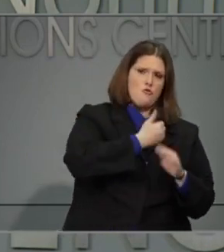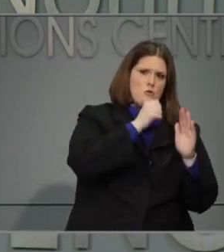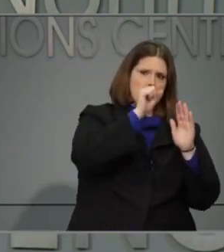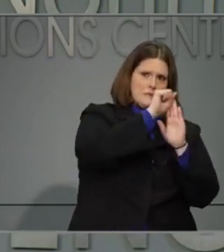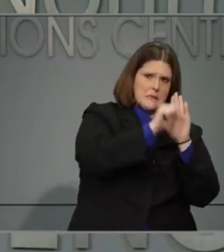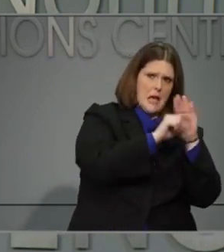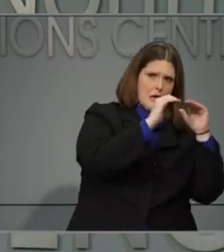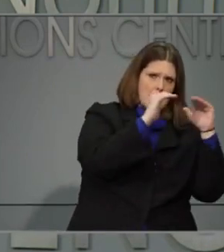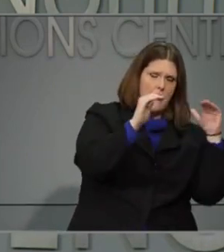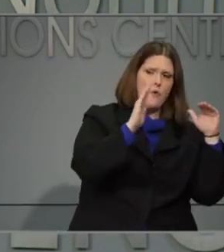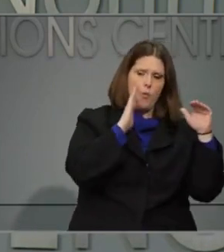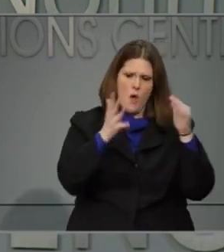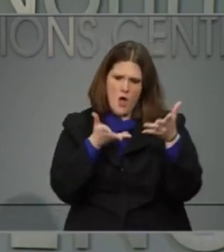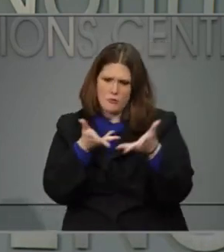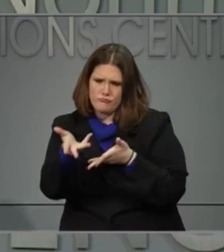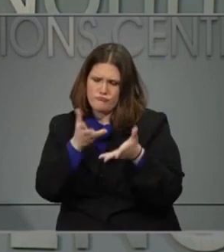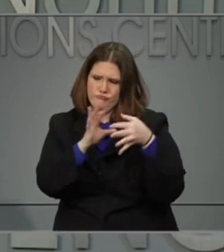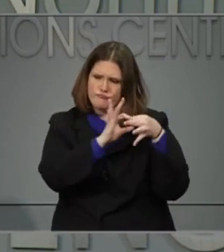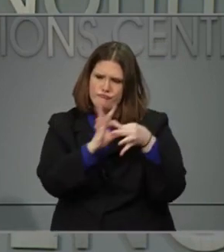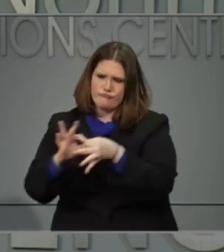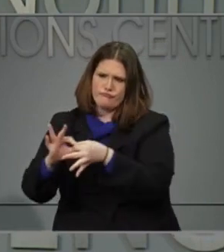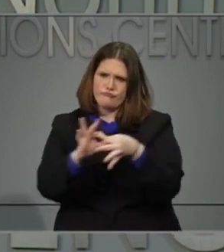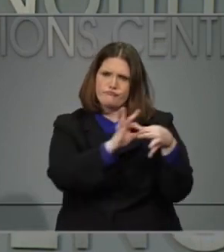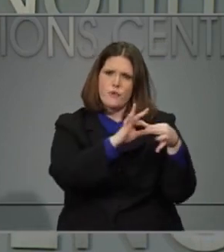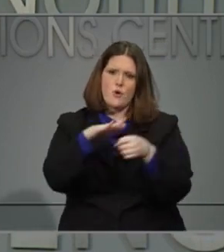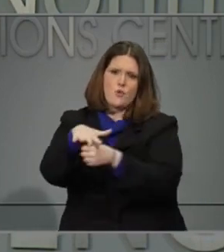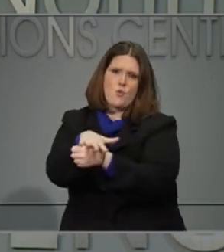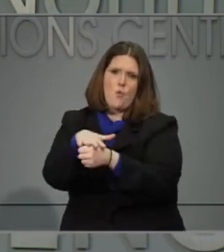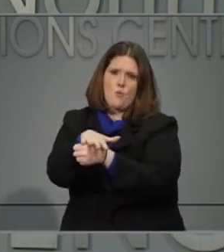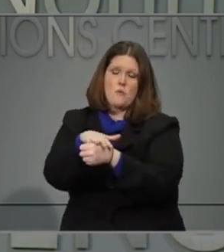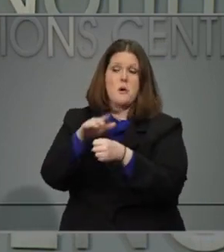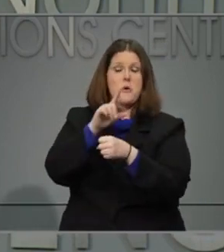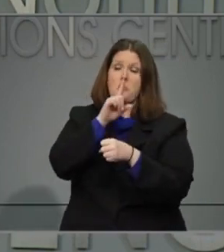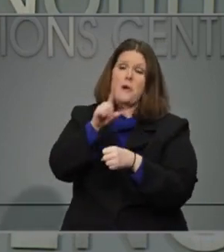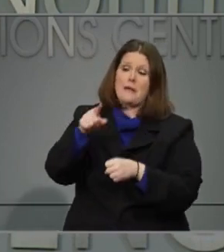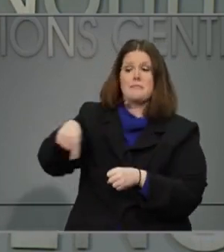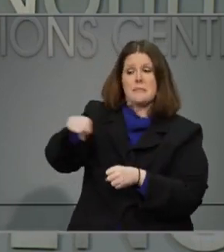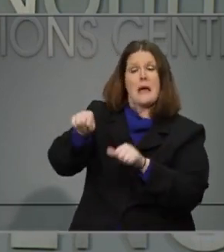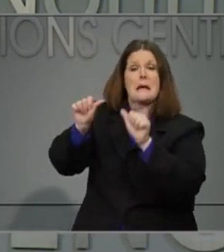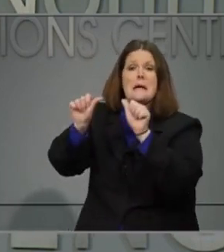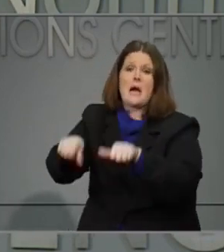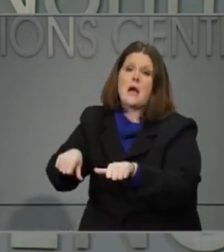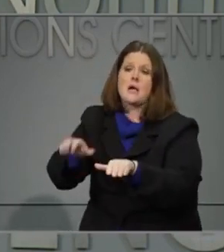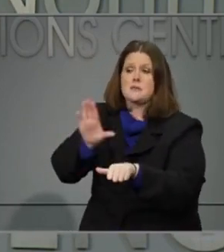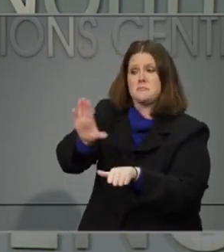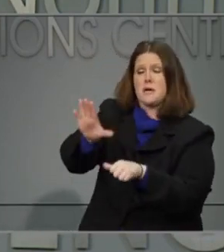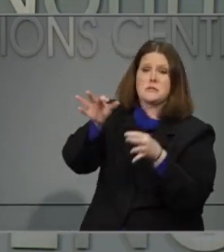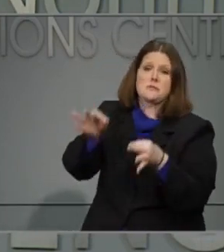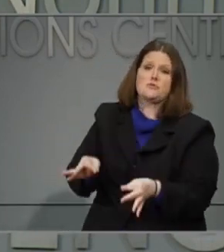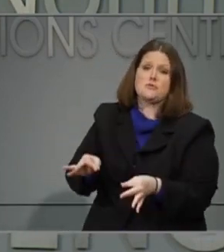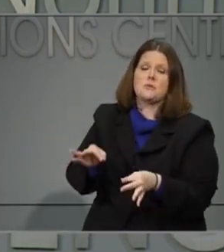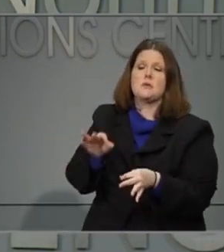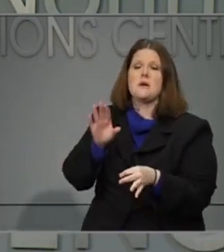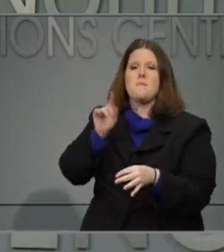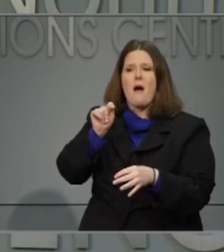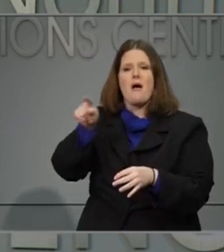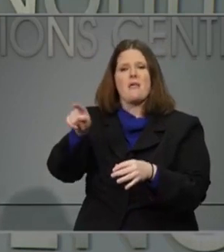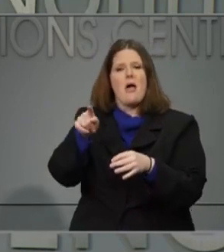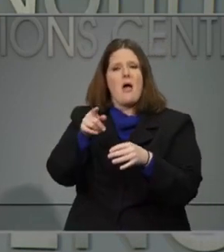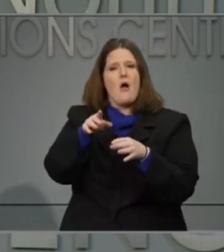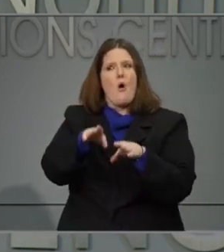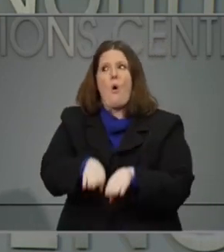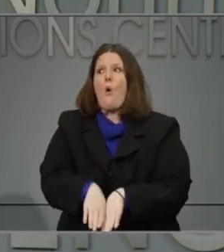to talk about that but that is something that they can do and some of them have done but they're doing that on a gradual